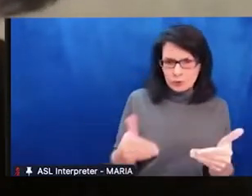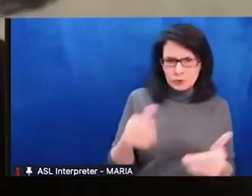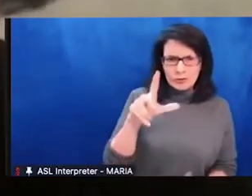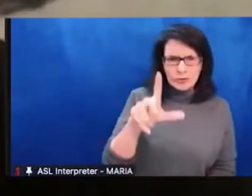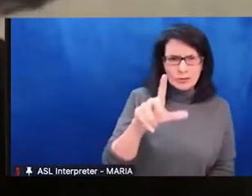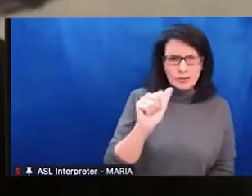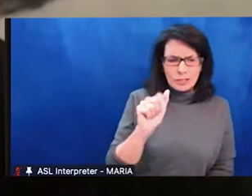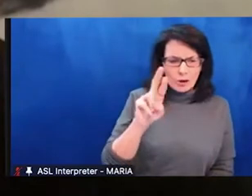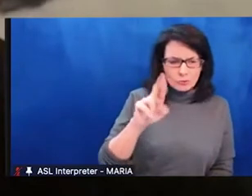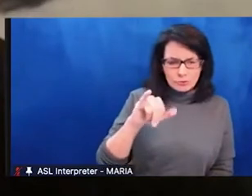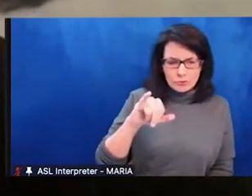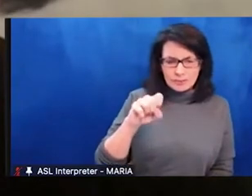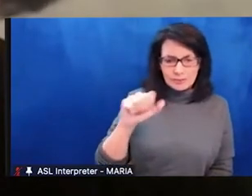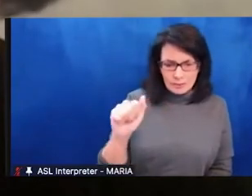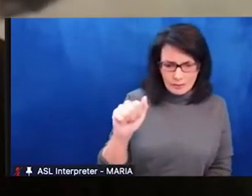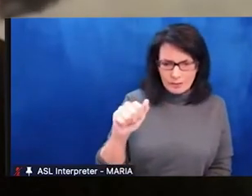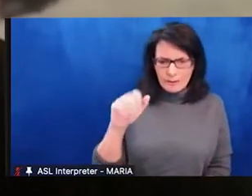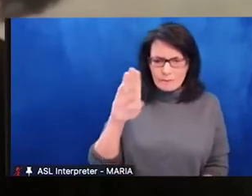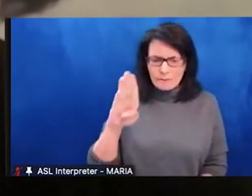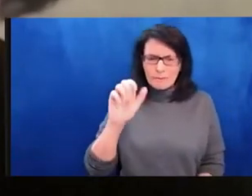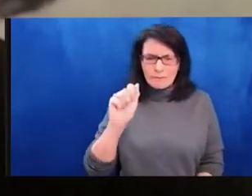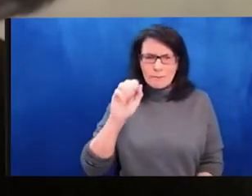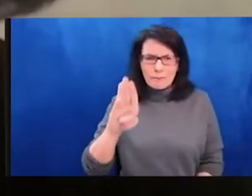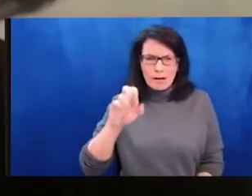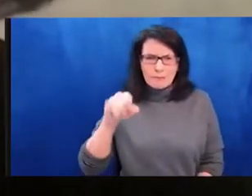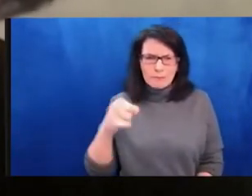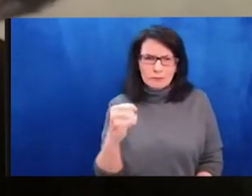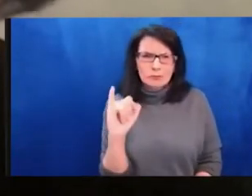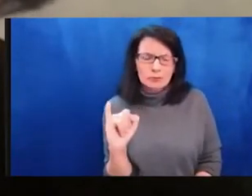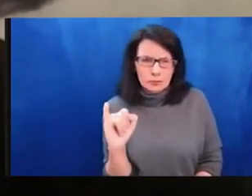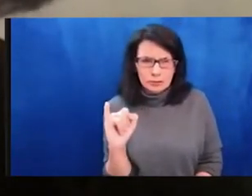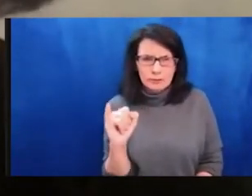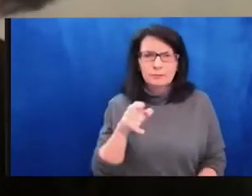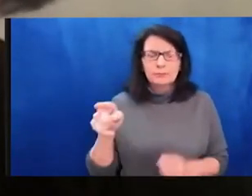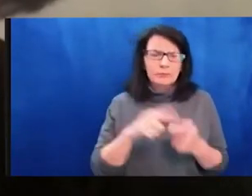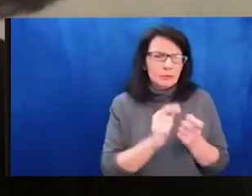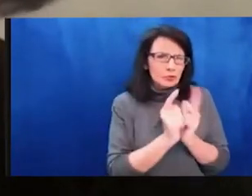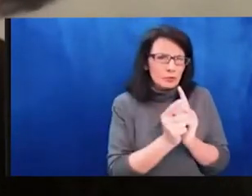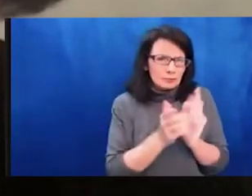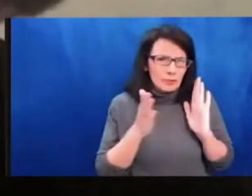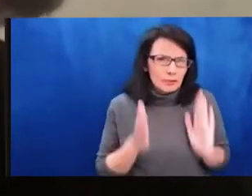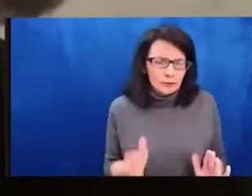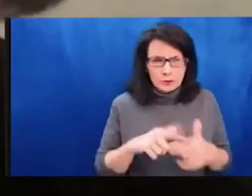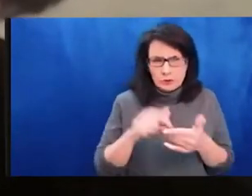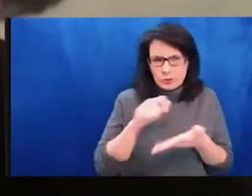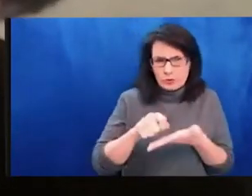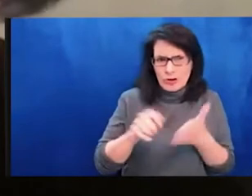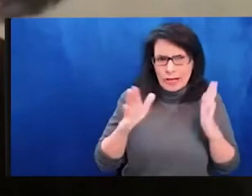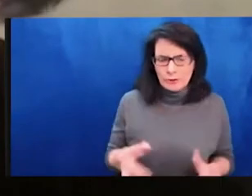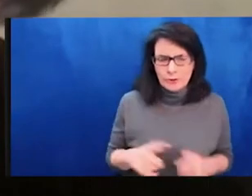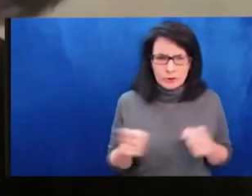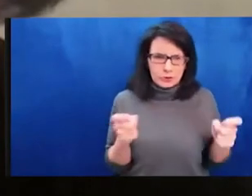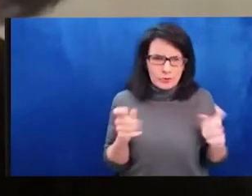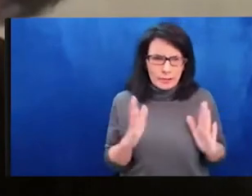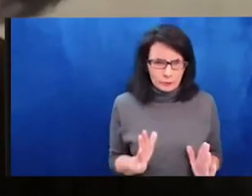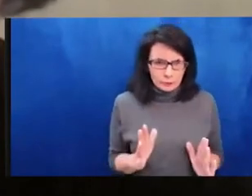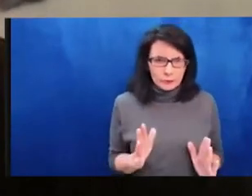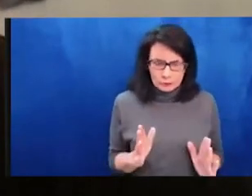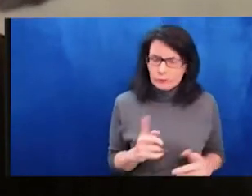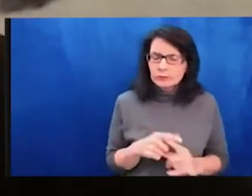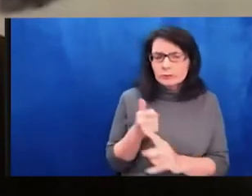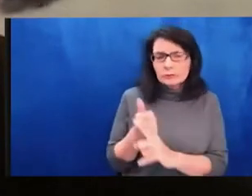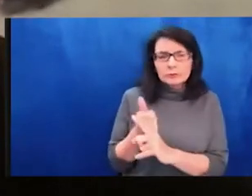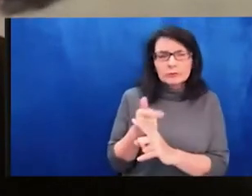worldviews in order to create a more inclusive present, a better present, and to pave the way to a progressive and emancipatory future.